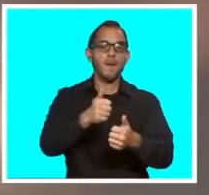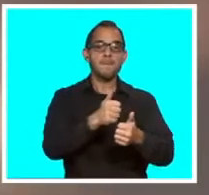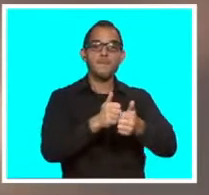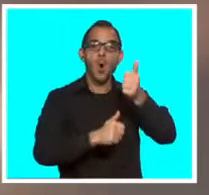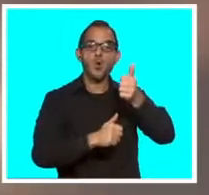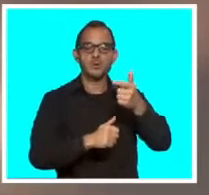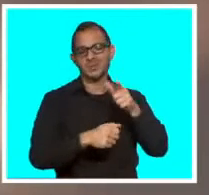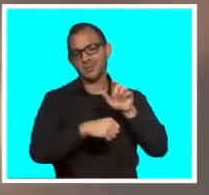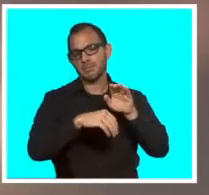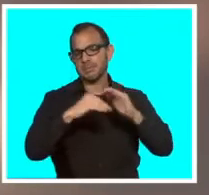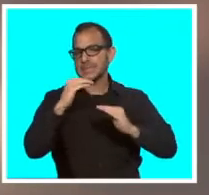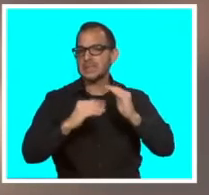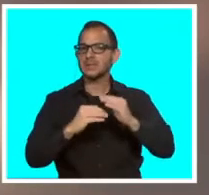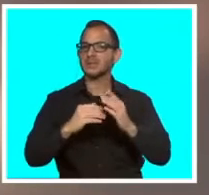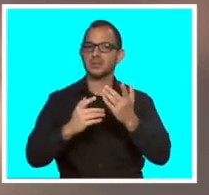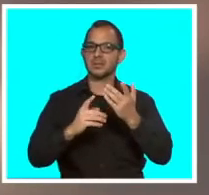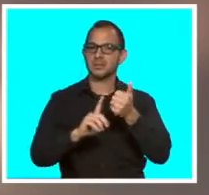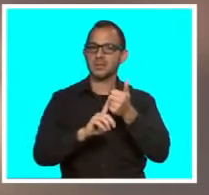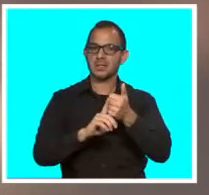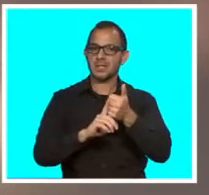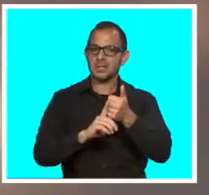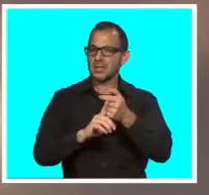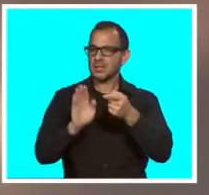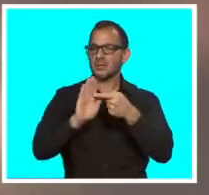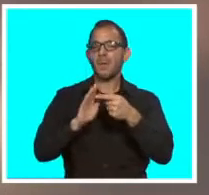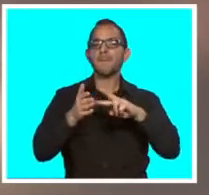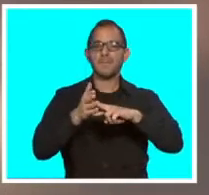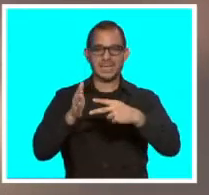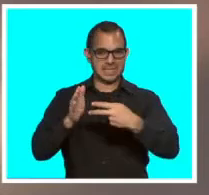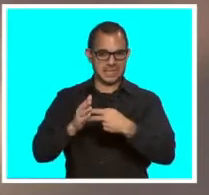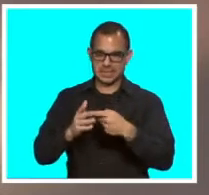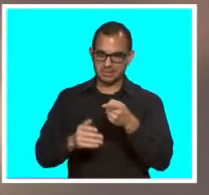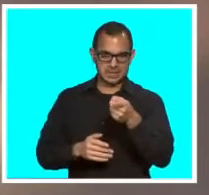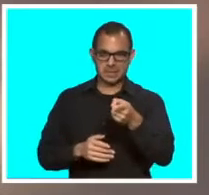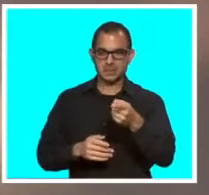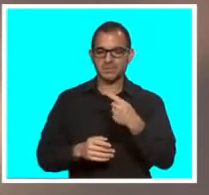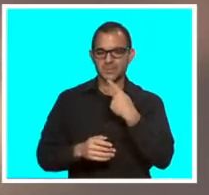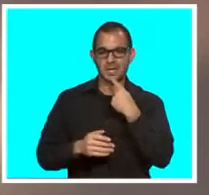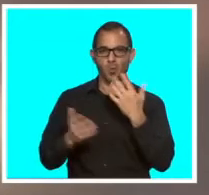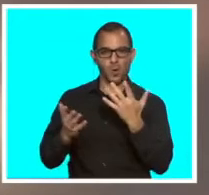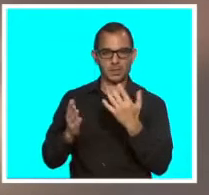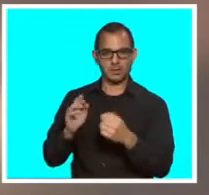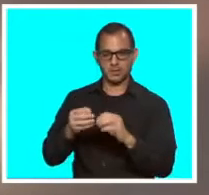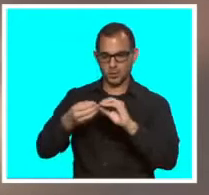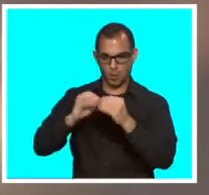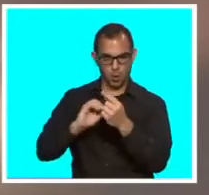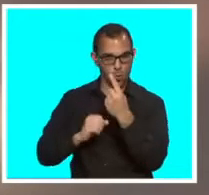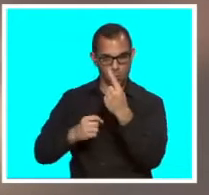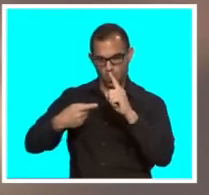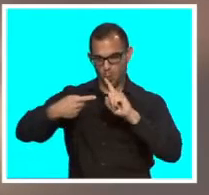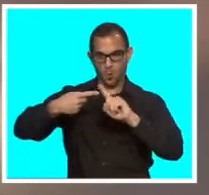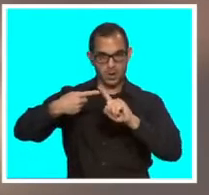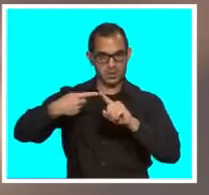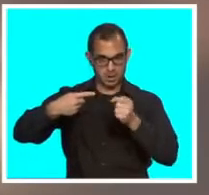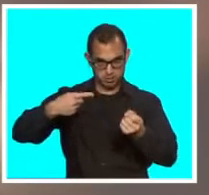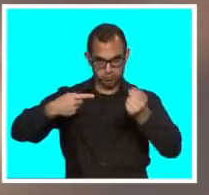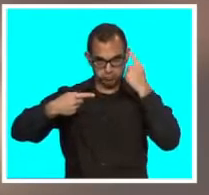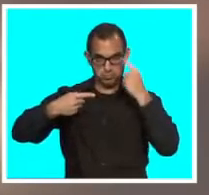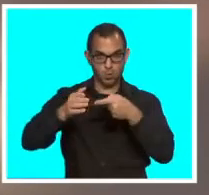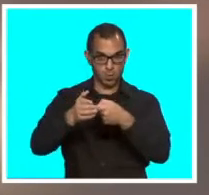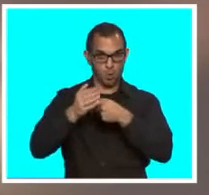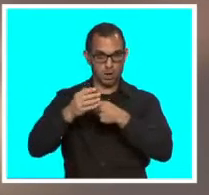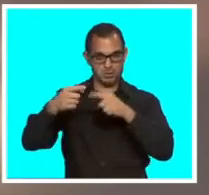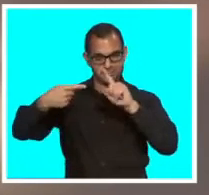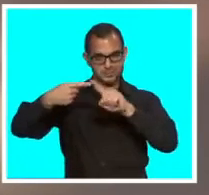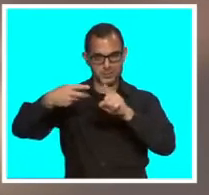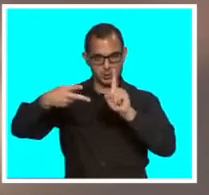facility or their building. And so, basically, it says a few things. One is that they understand what the requirements are.